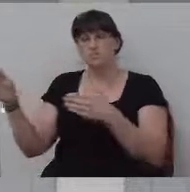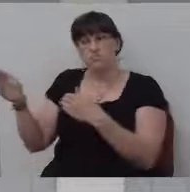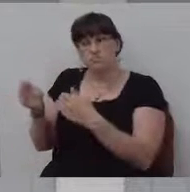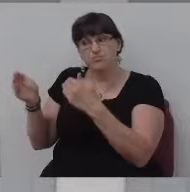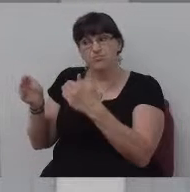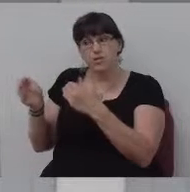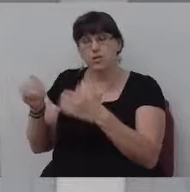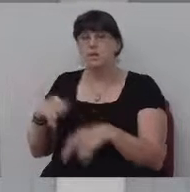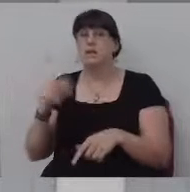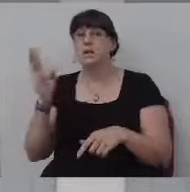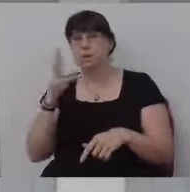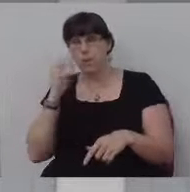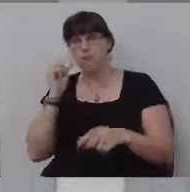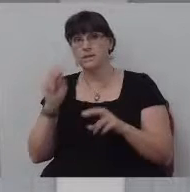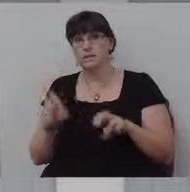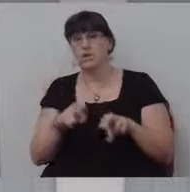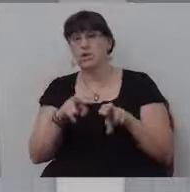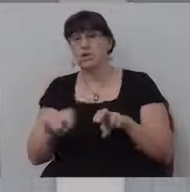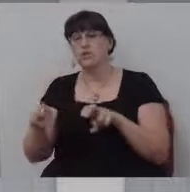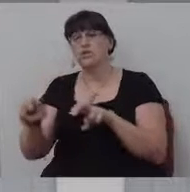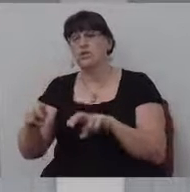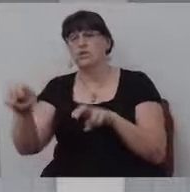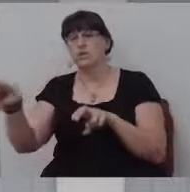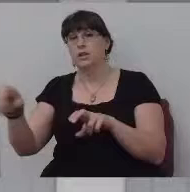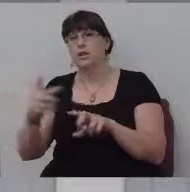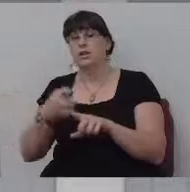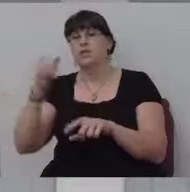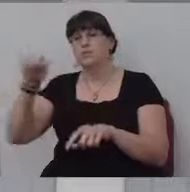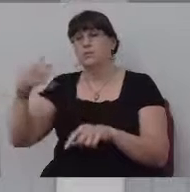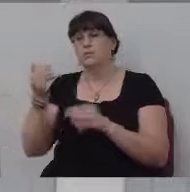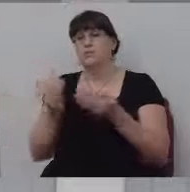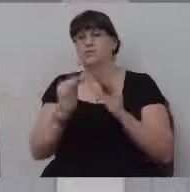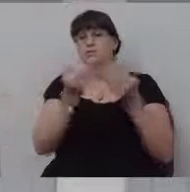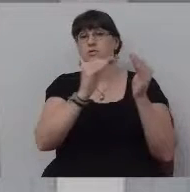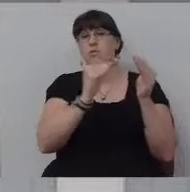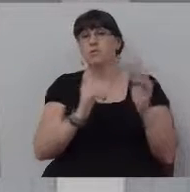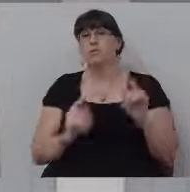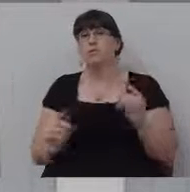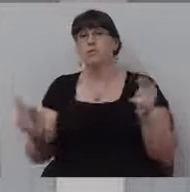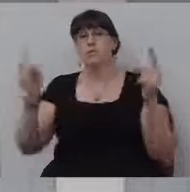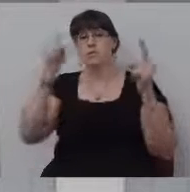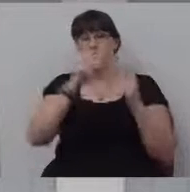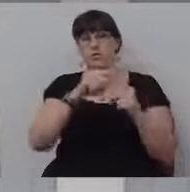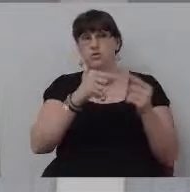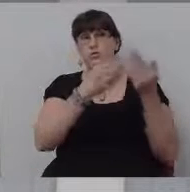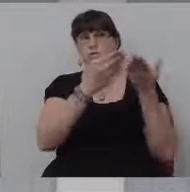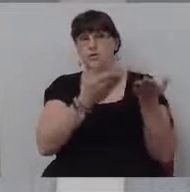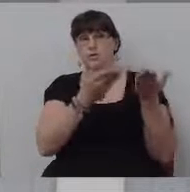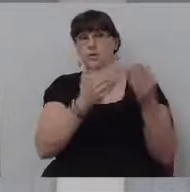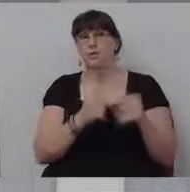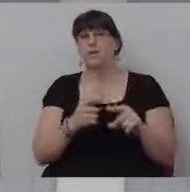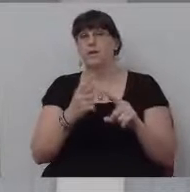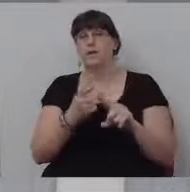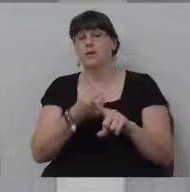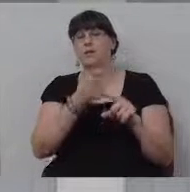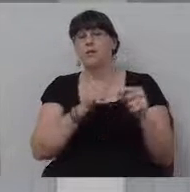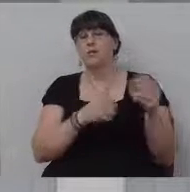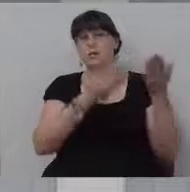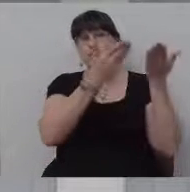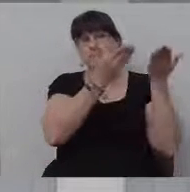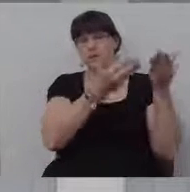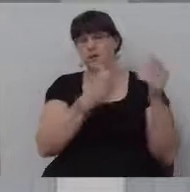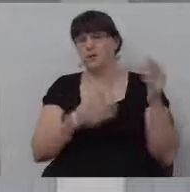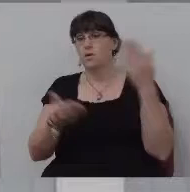It's a journey. Um, uh, it was a journey from Jerusalem to Gibeon. It was a journey from Gibeon